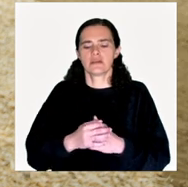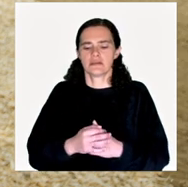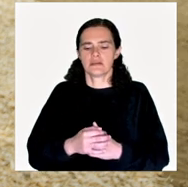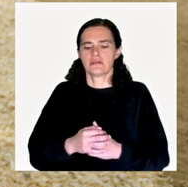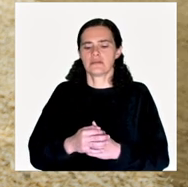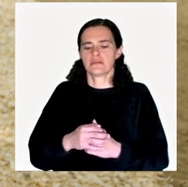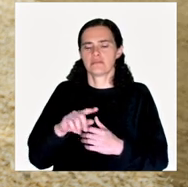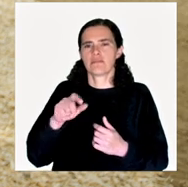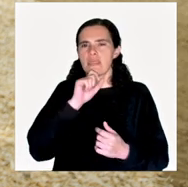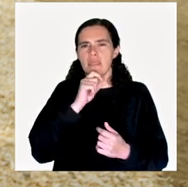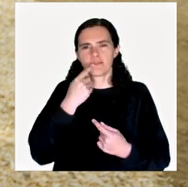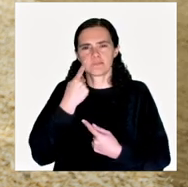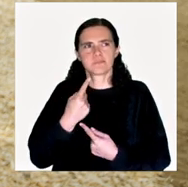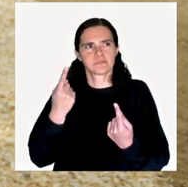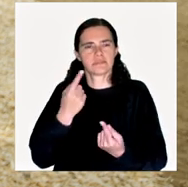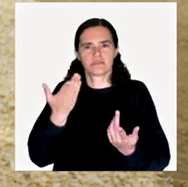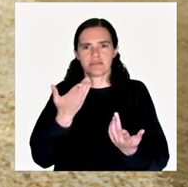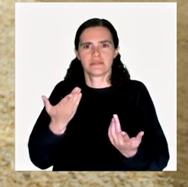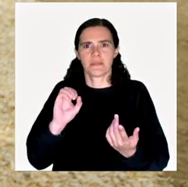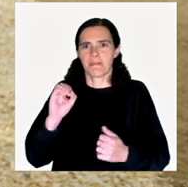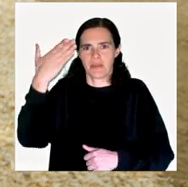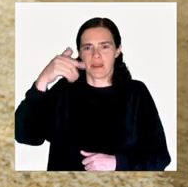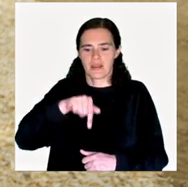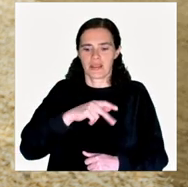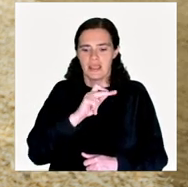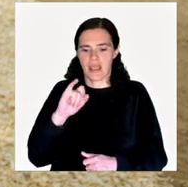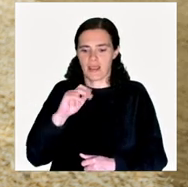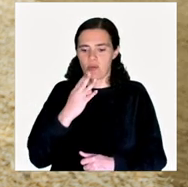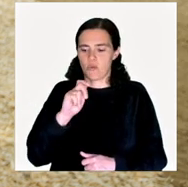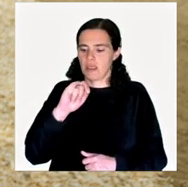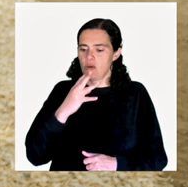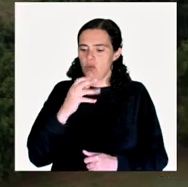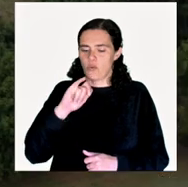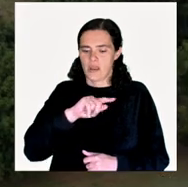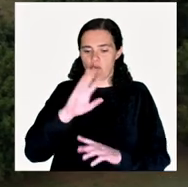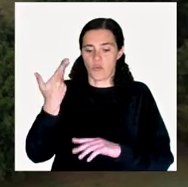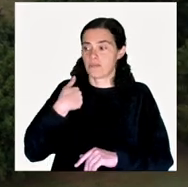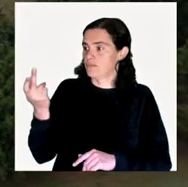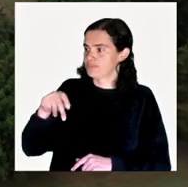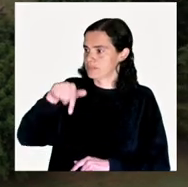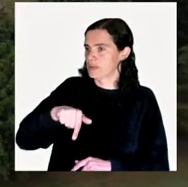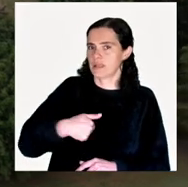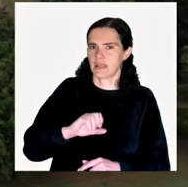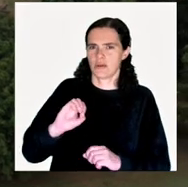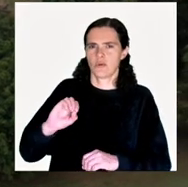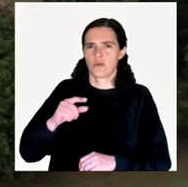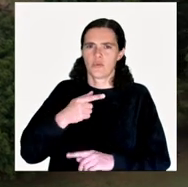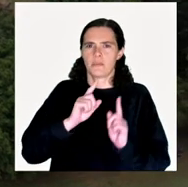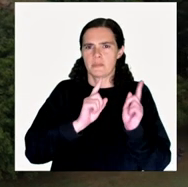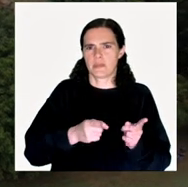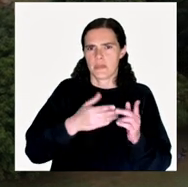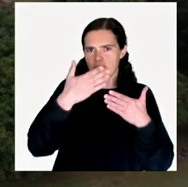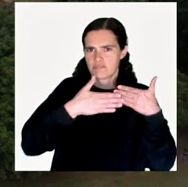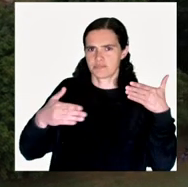are lucky enough to be able to present for the first time. Even Ai Weiwei, when he came here at the